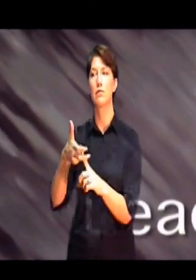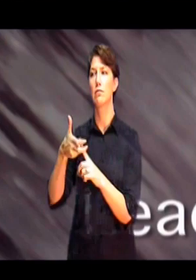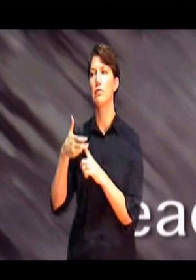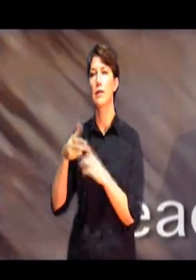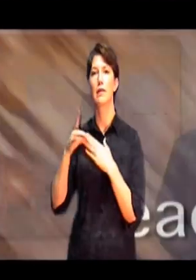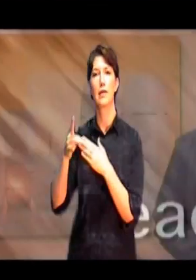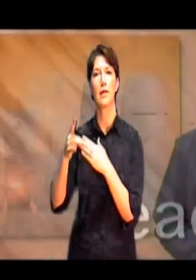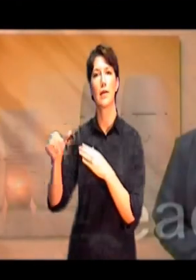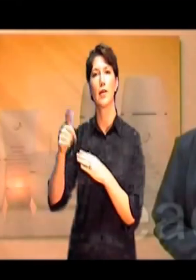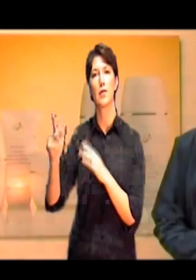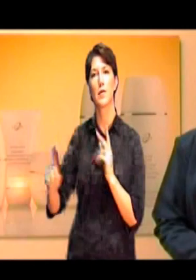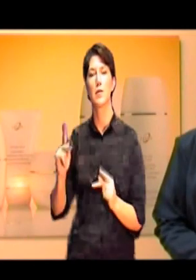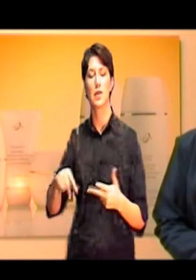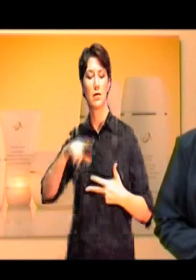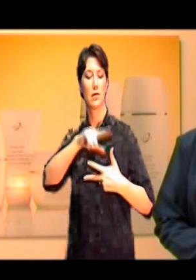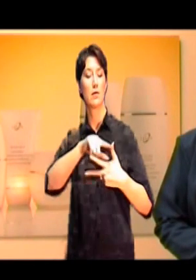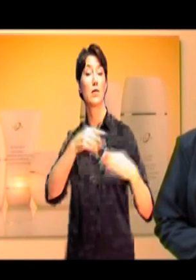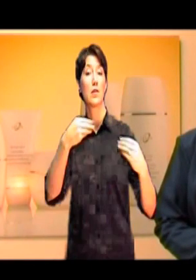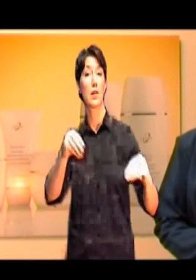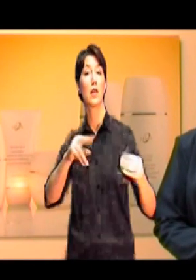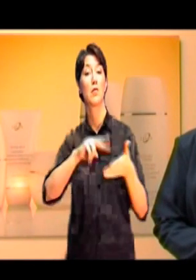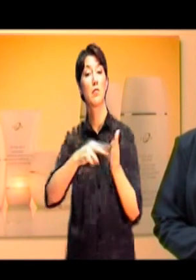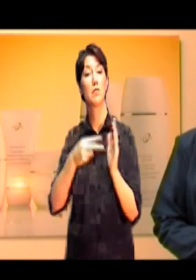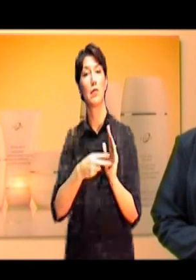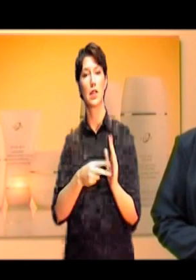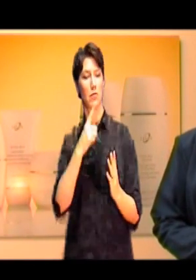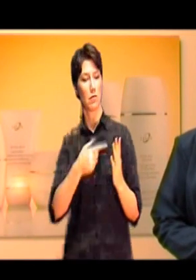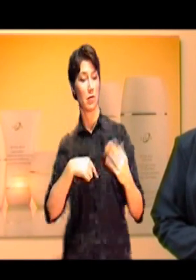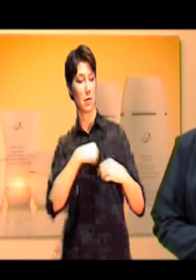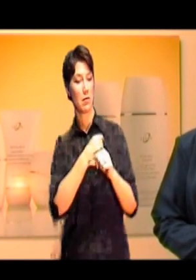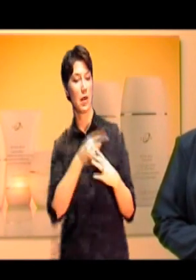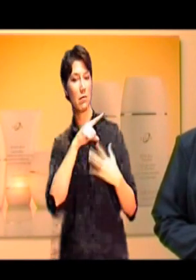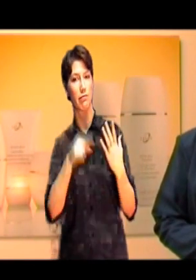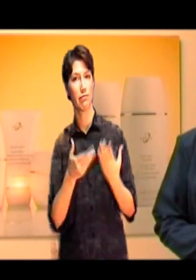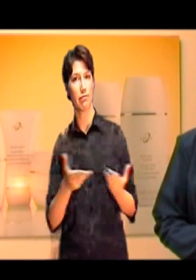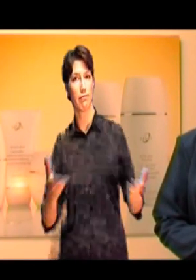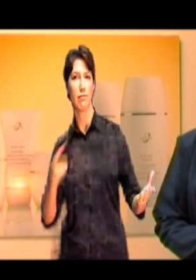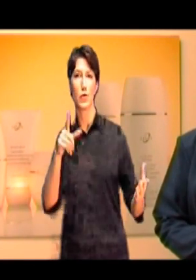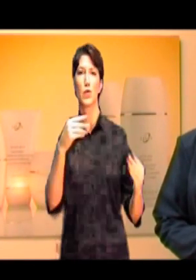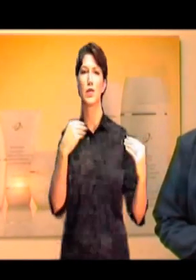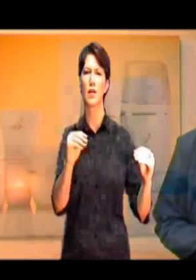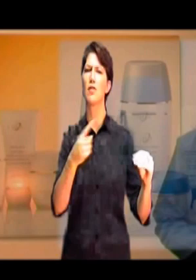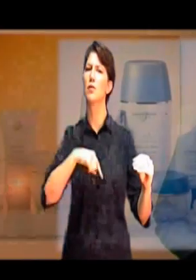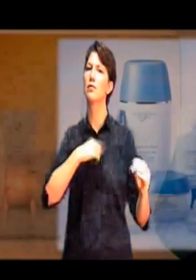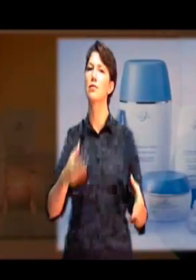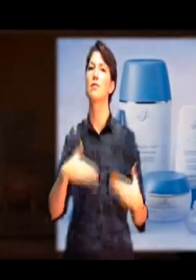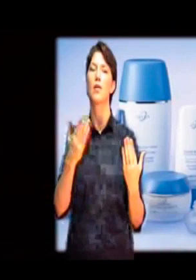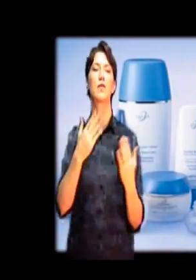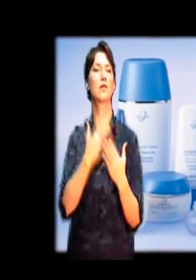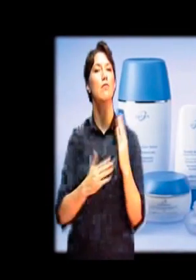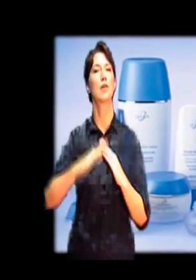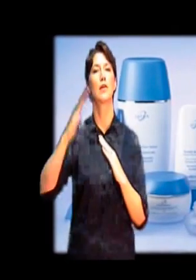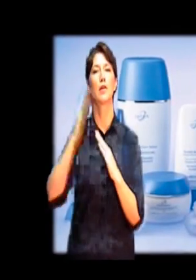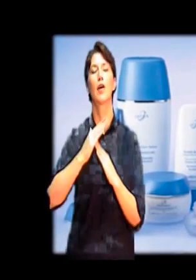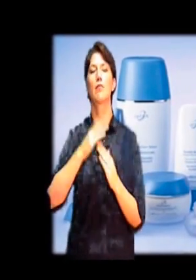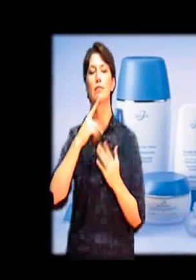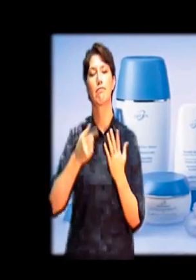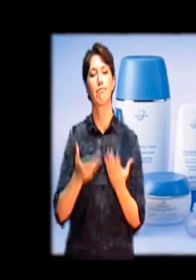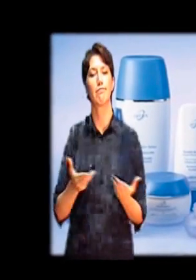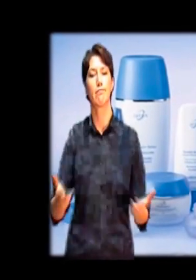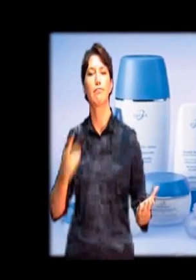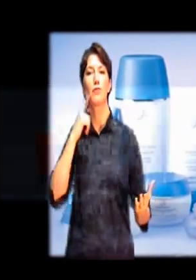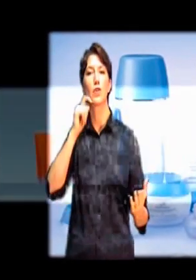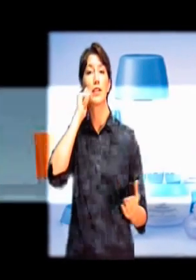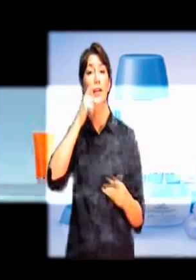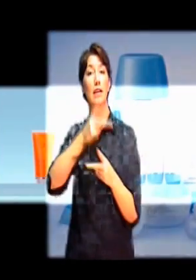others. Selling is selling the product. Jaffra offers some of the highest quality cutting edge products for skin care and